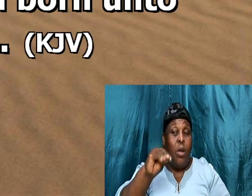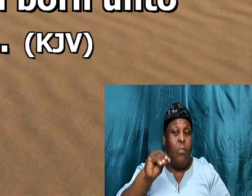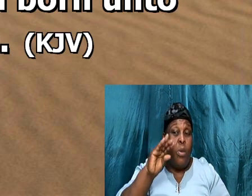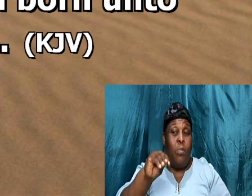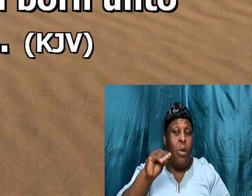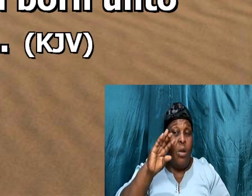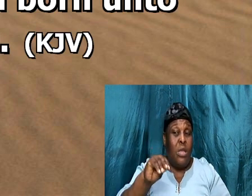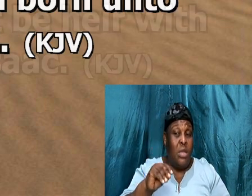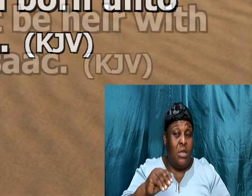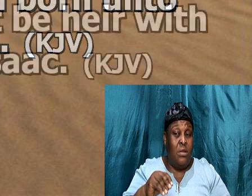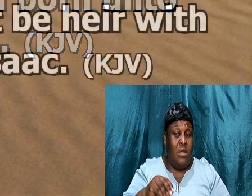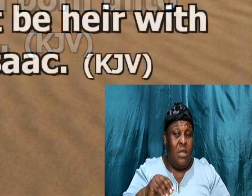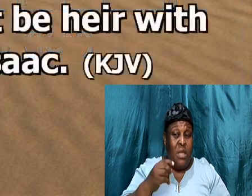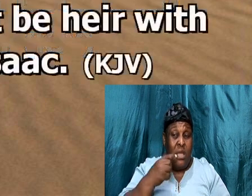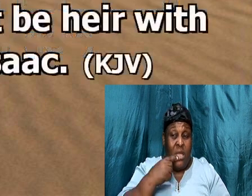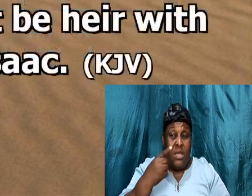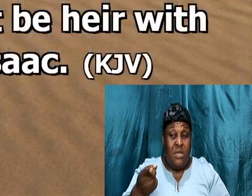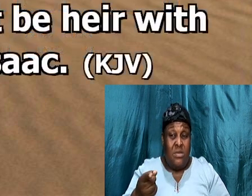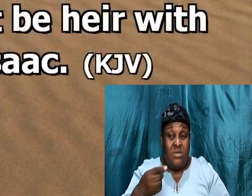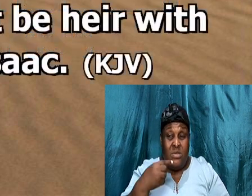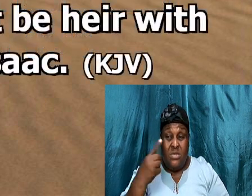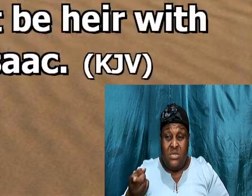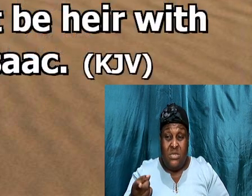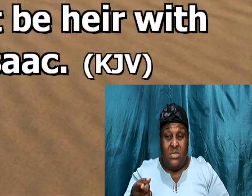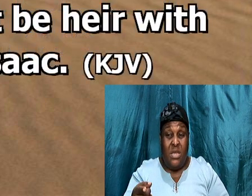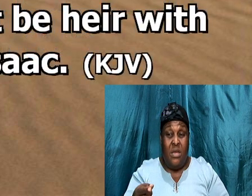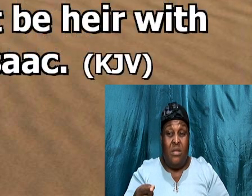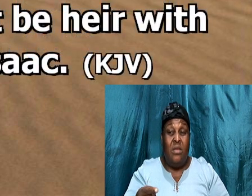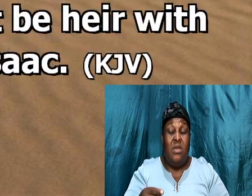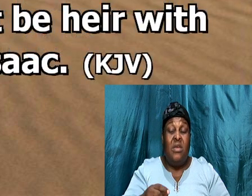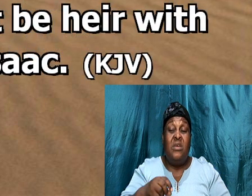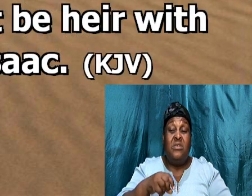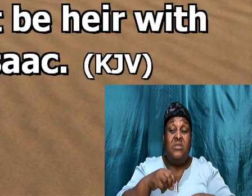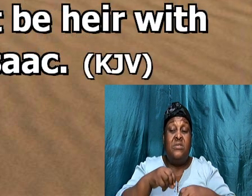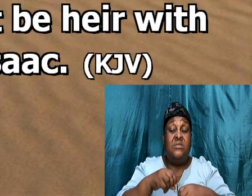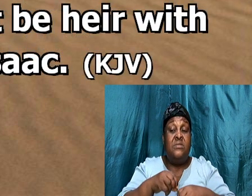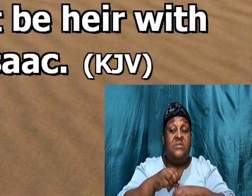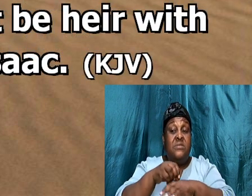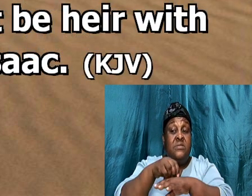Abraham, get rid, of that slave woman, and her son,